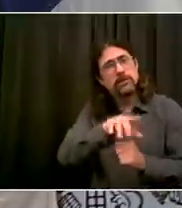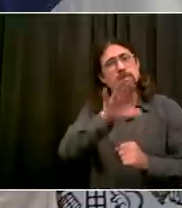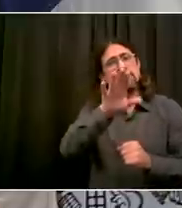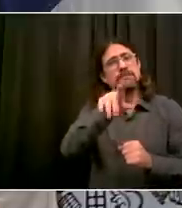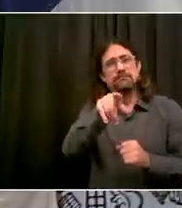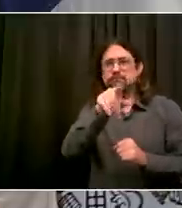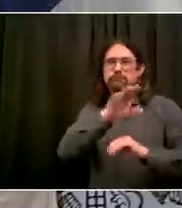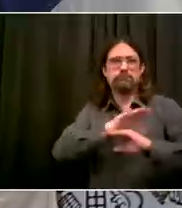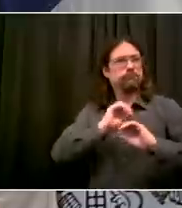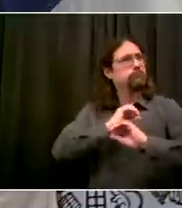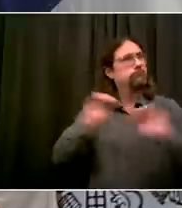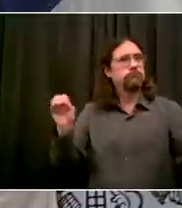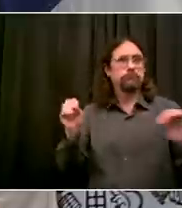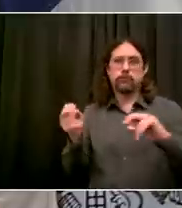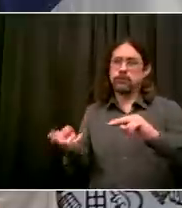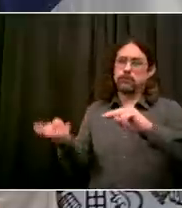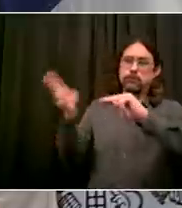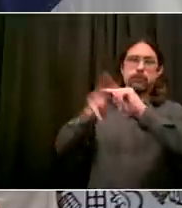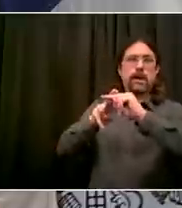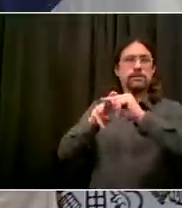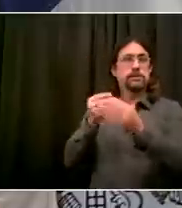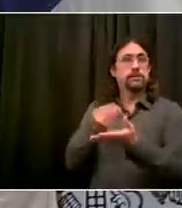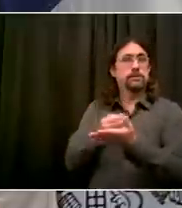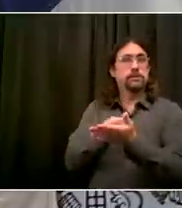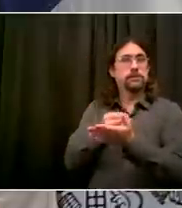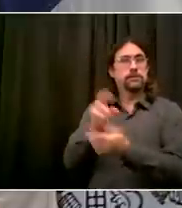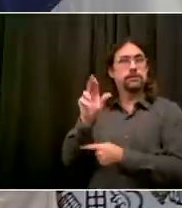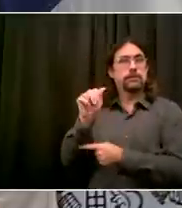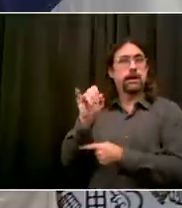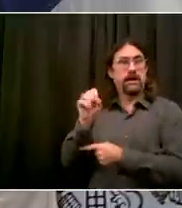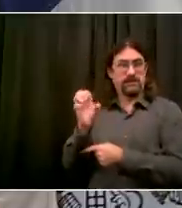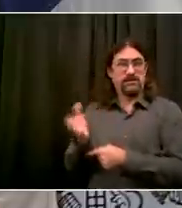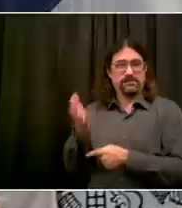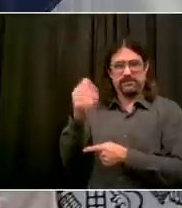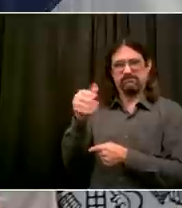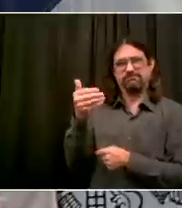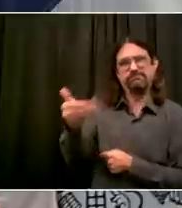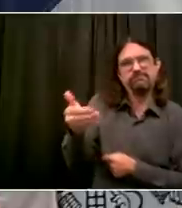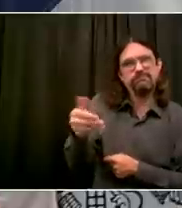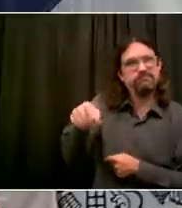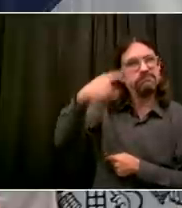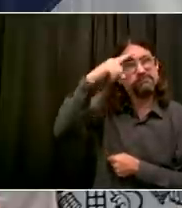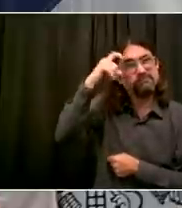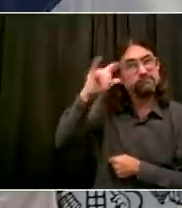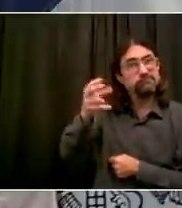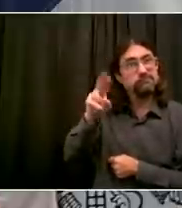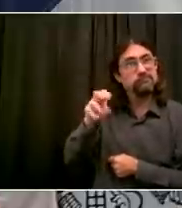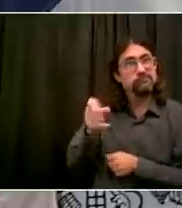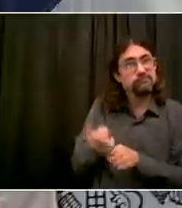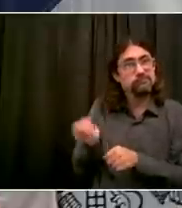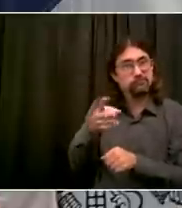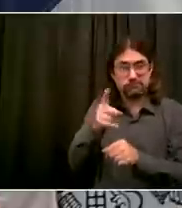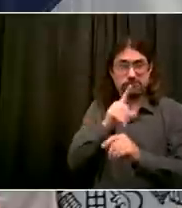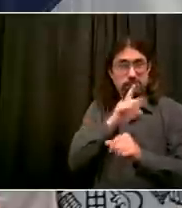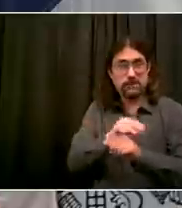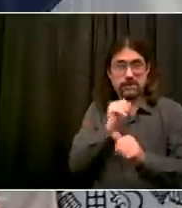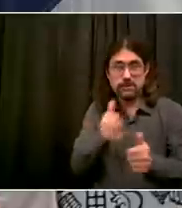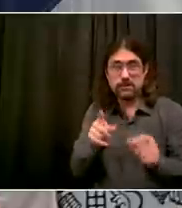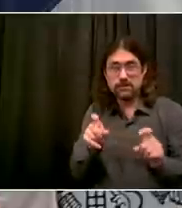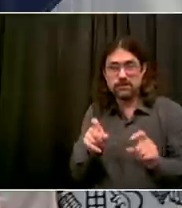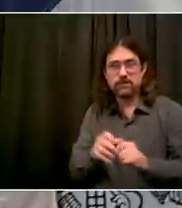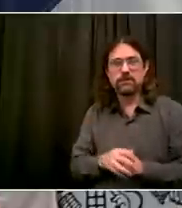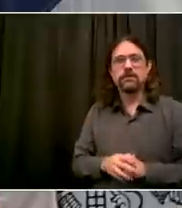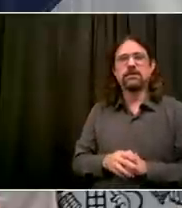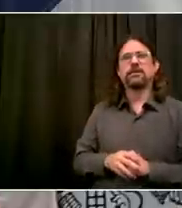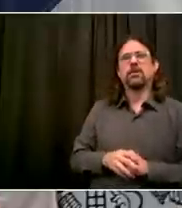they freeze pay raises. They have different labor rules than we have, those kind of things, in terms of the vast majority of our workers would, of course,